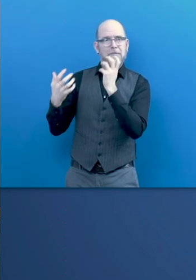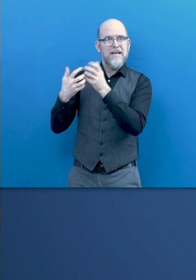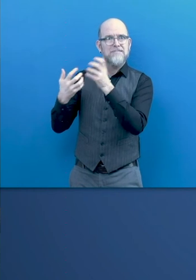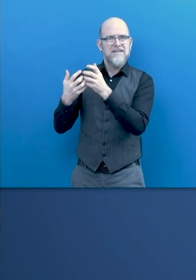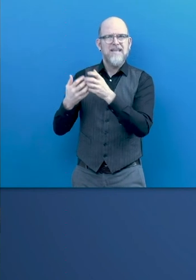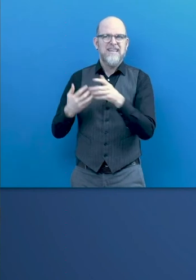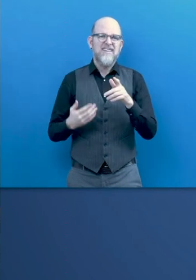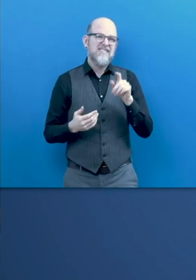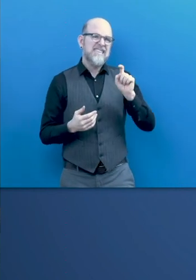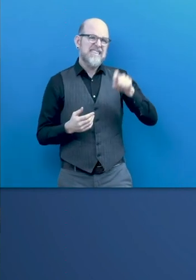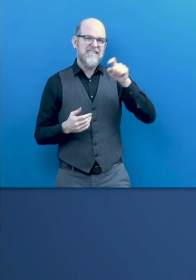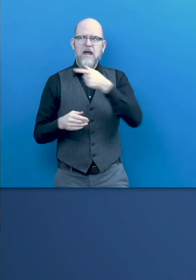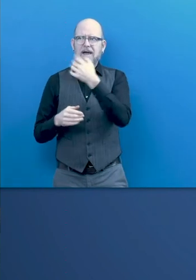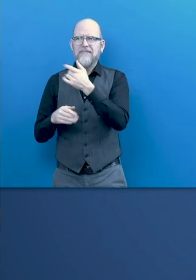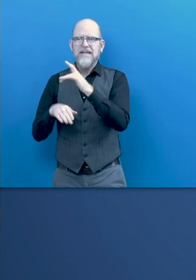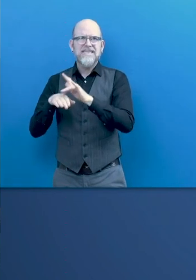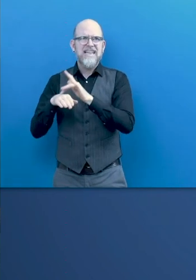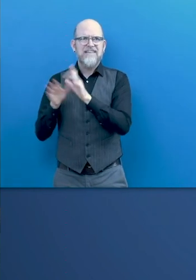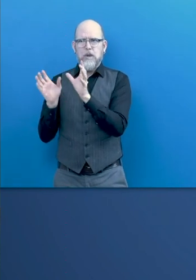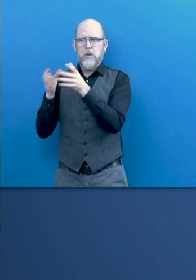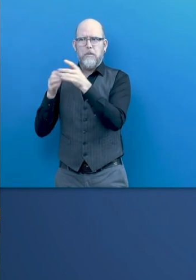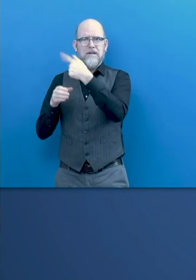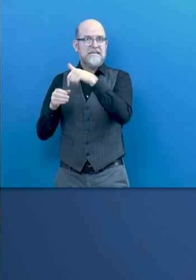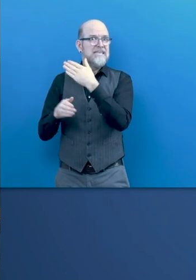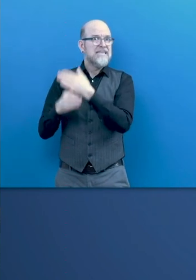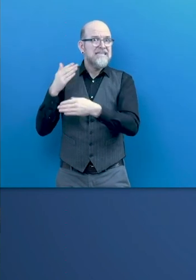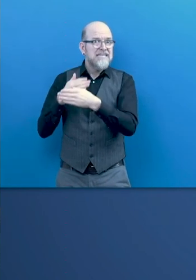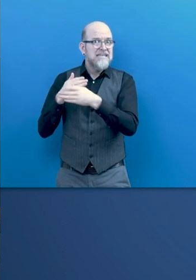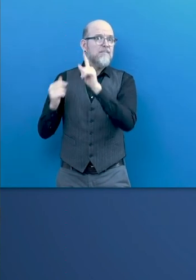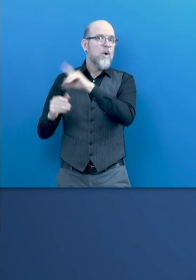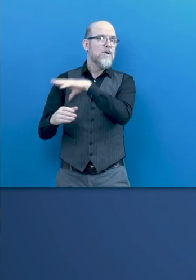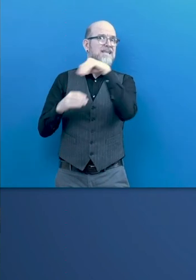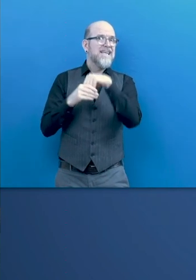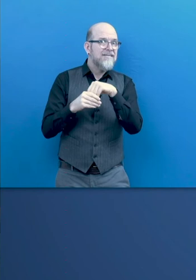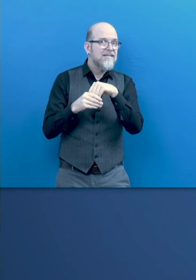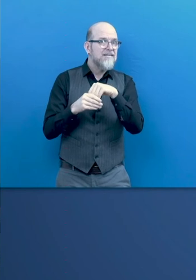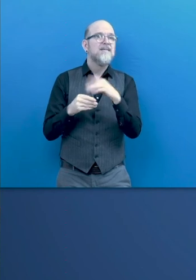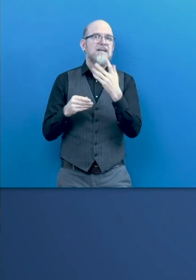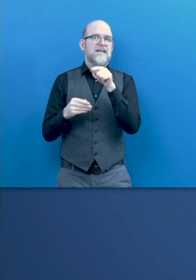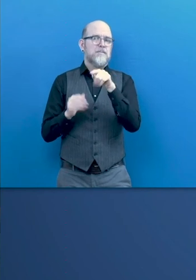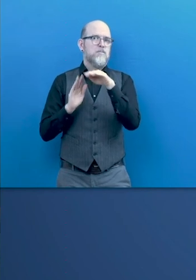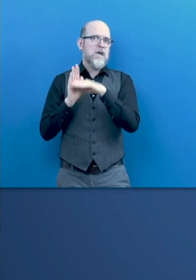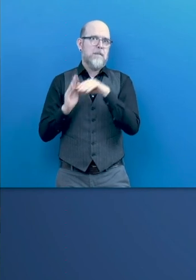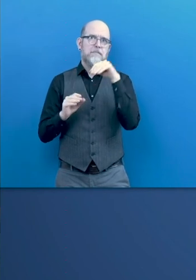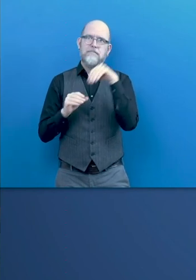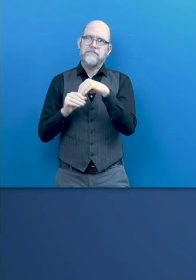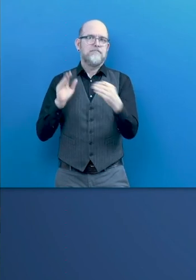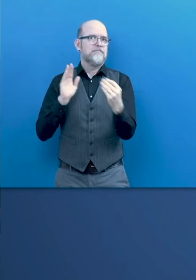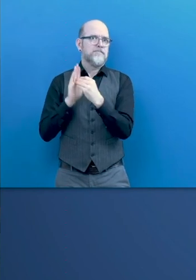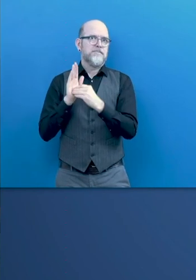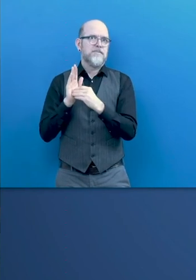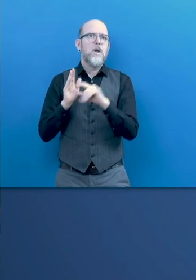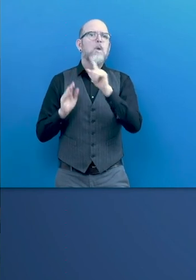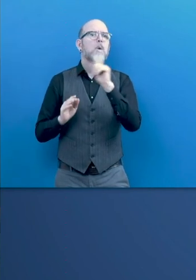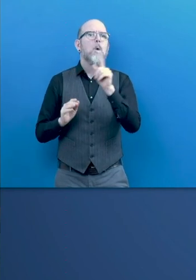of these programs. And not just in small numbers, you know, if I think about my personal experience, I'm South African, GAN is